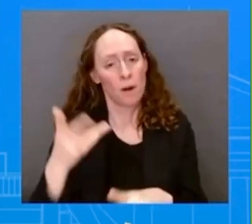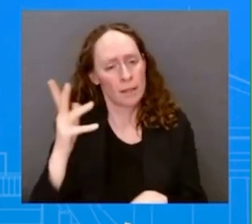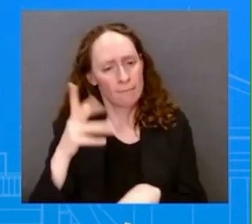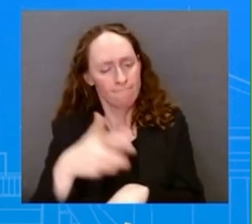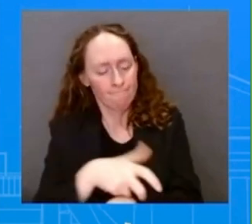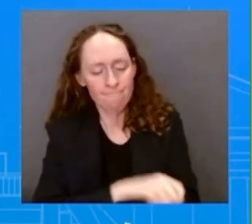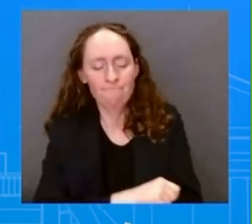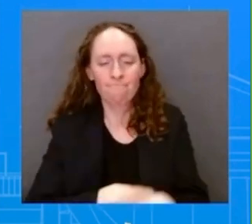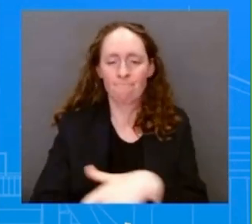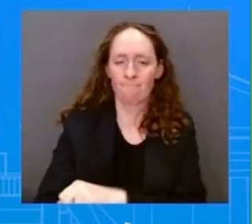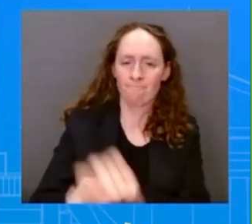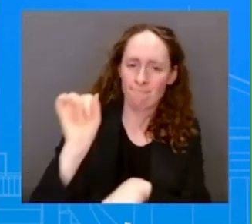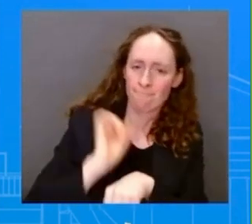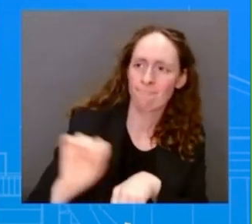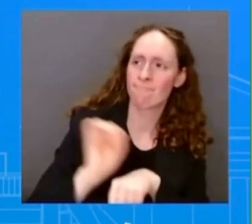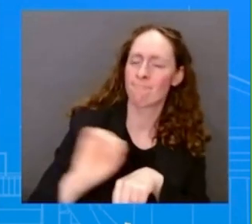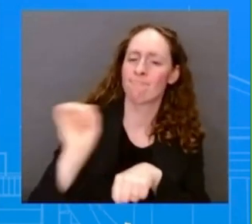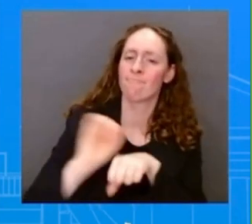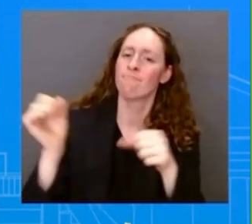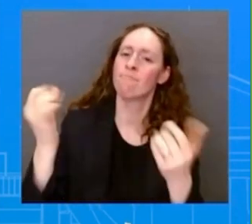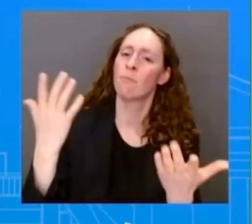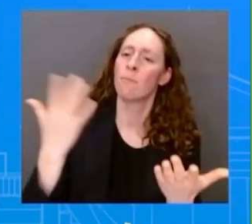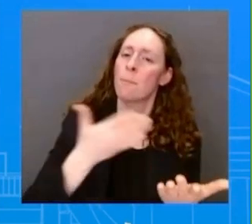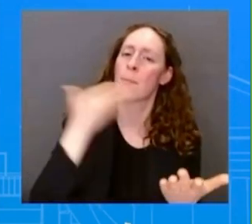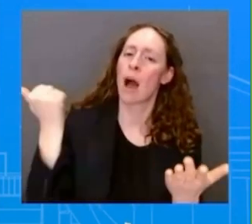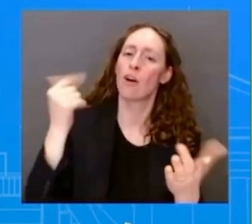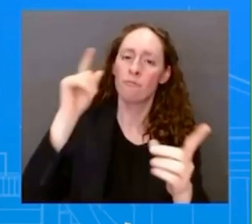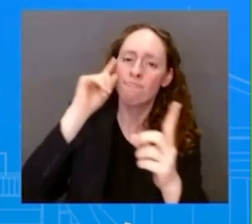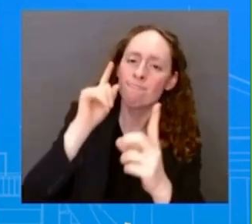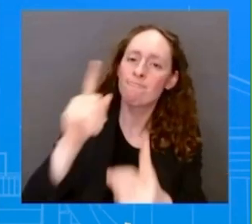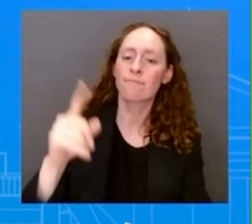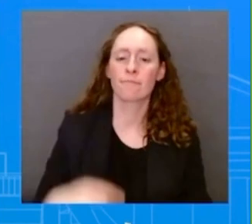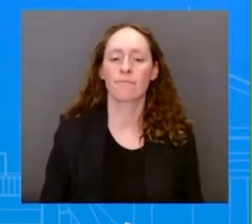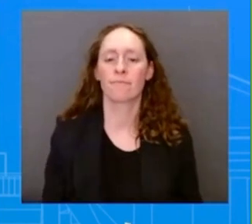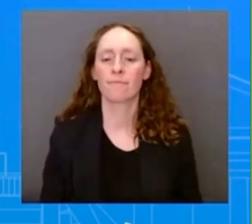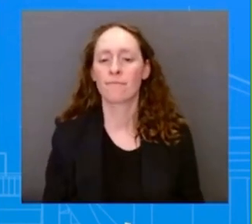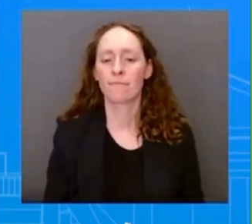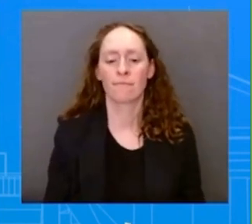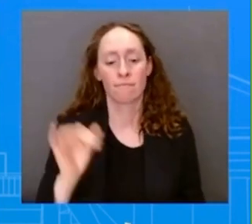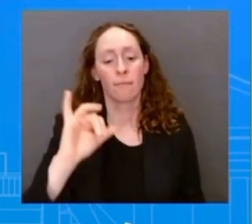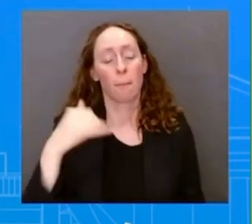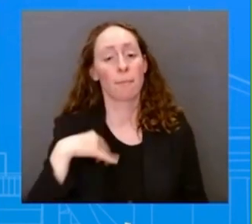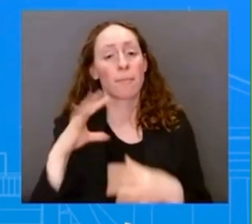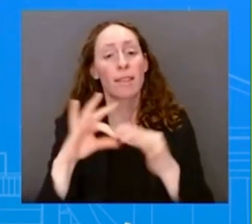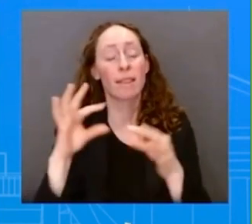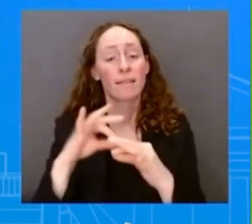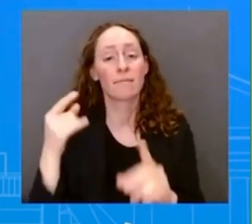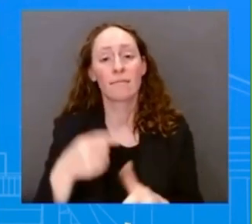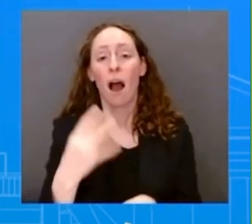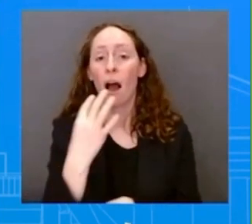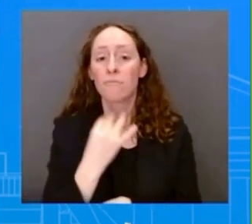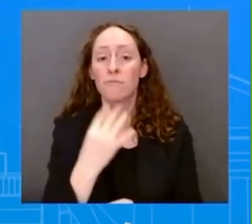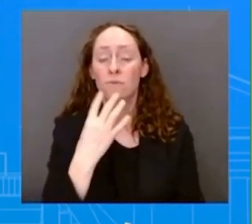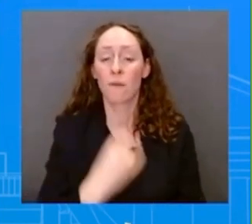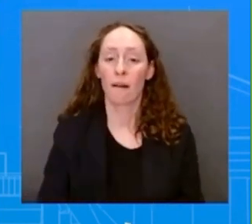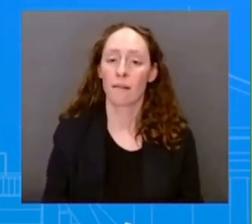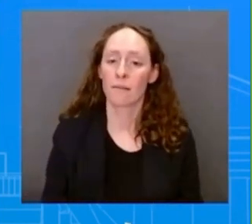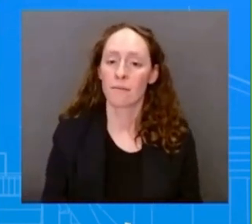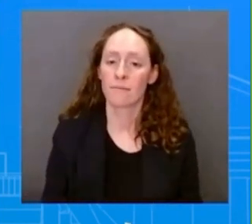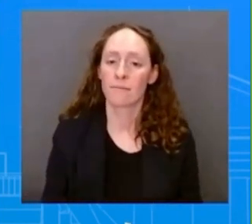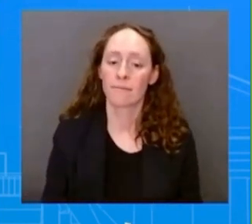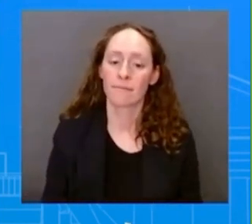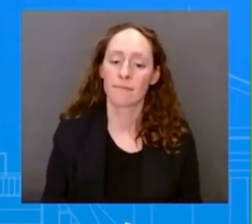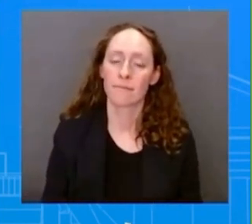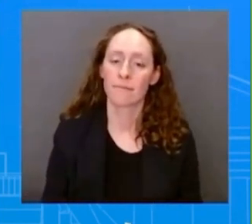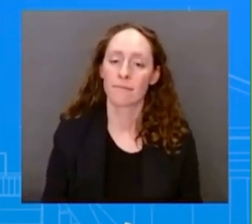about, about Israel, if you agree with, with another democracy on every single issue, then why do you need a summit?